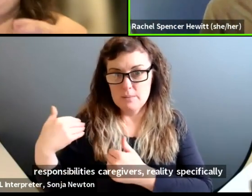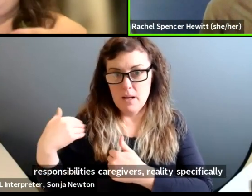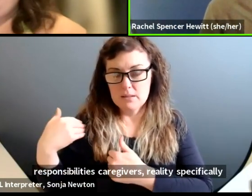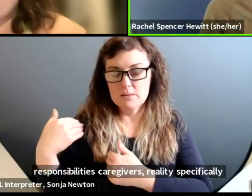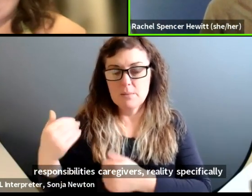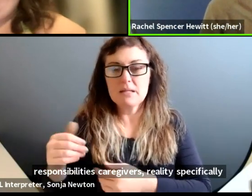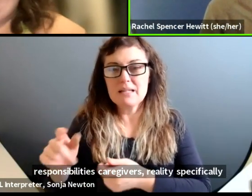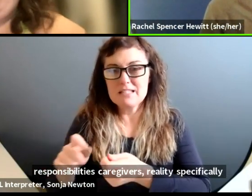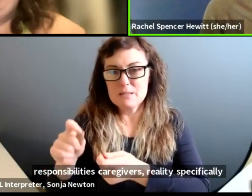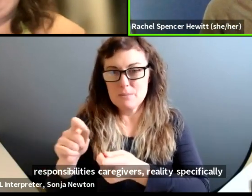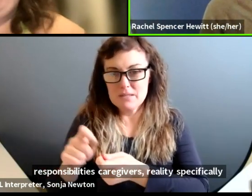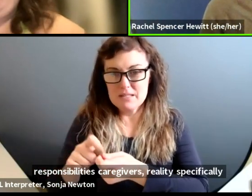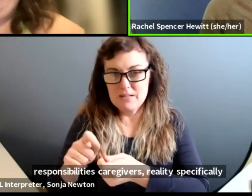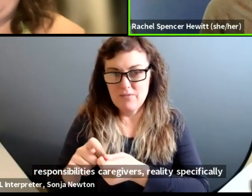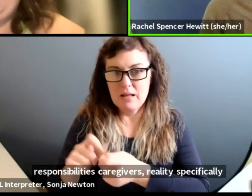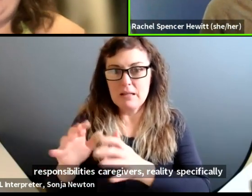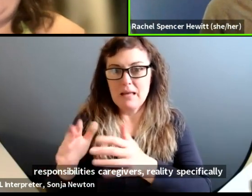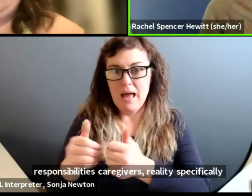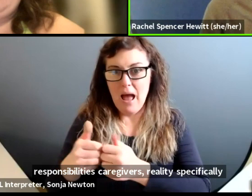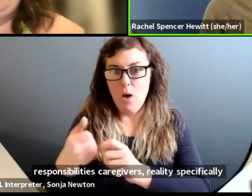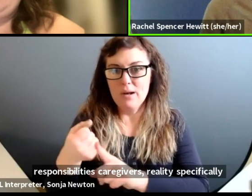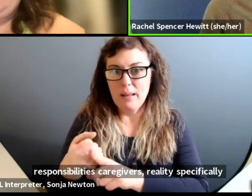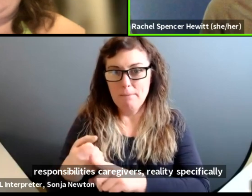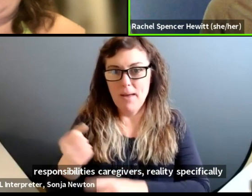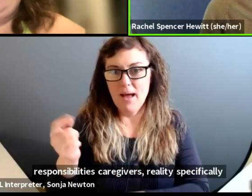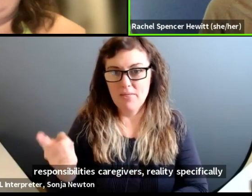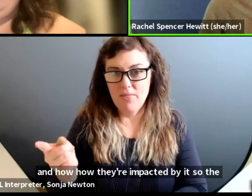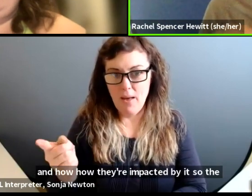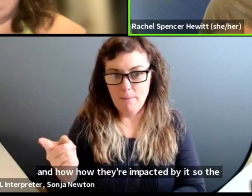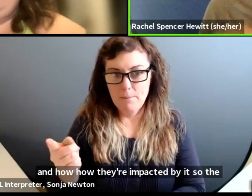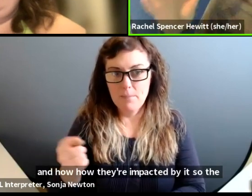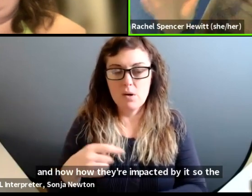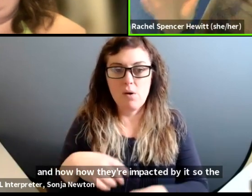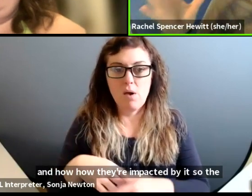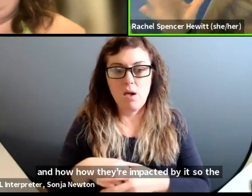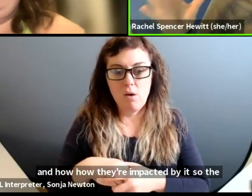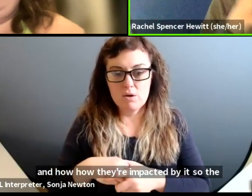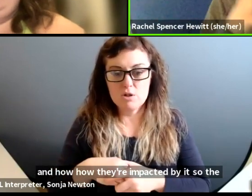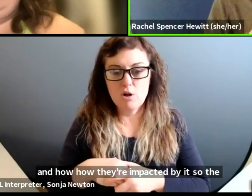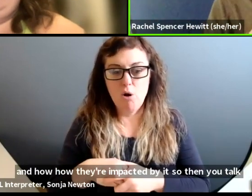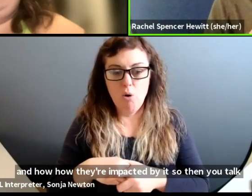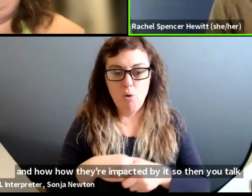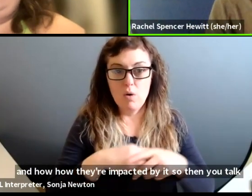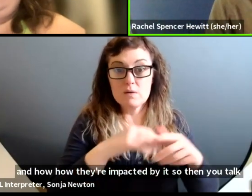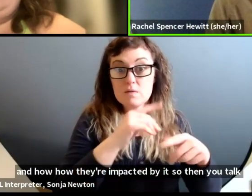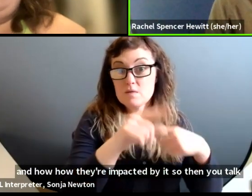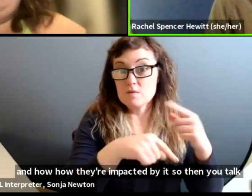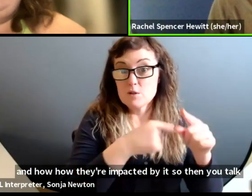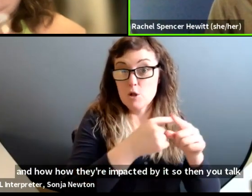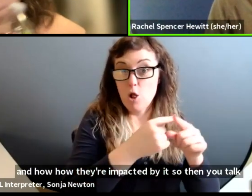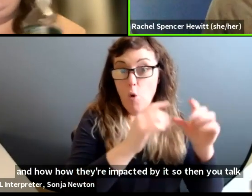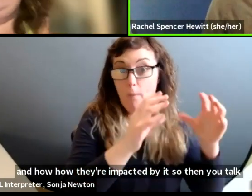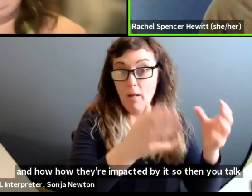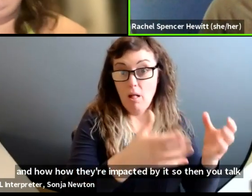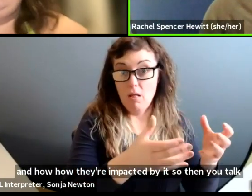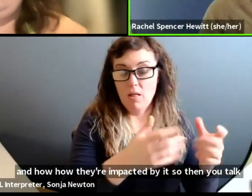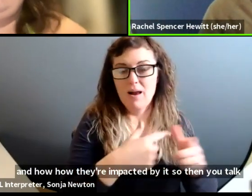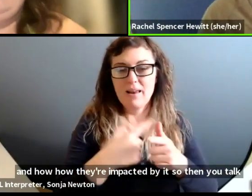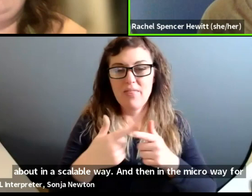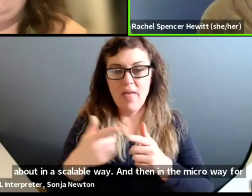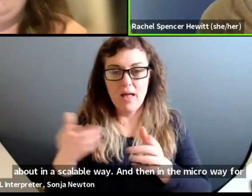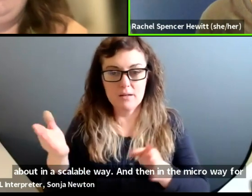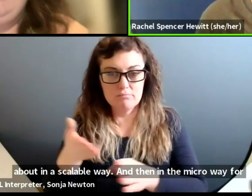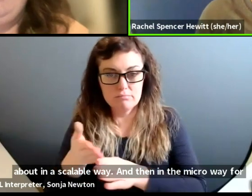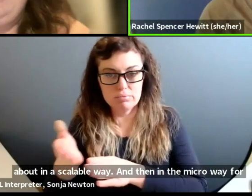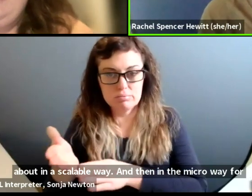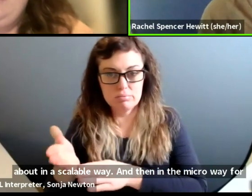and how, how they're impacted by it. So then you talk about in this global way and then in the micro way for your field. Um, and